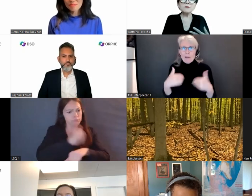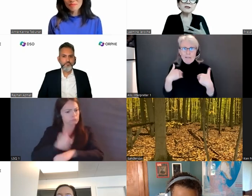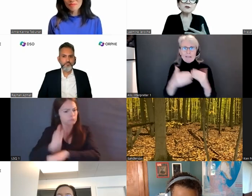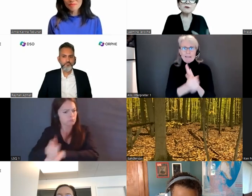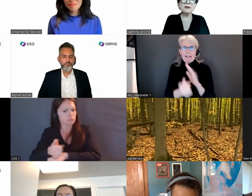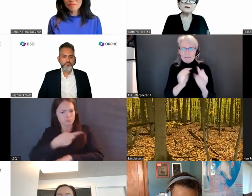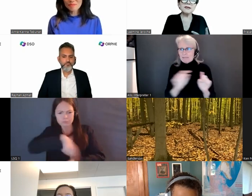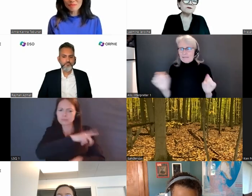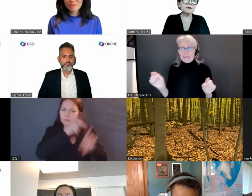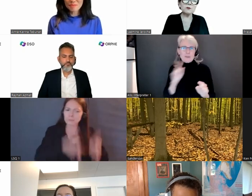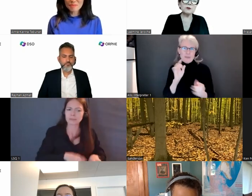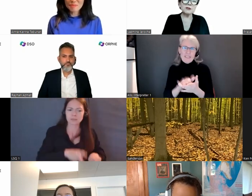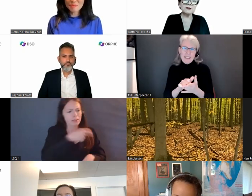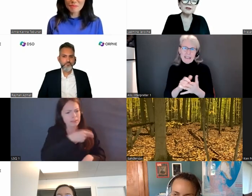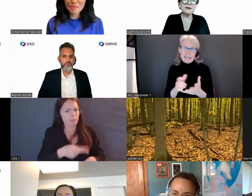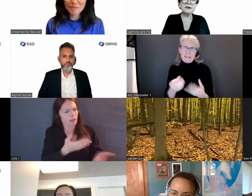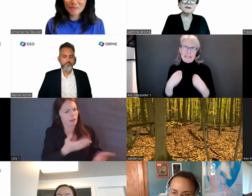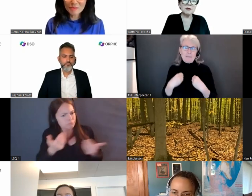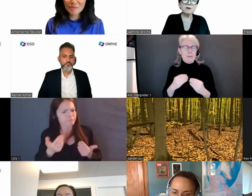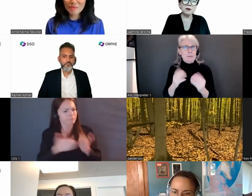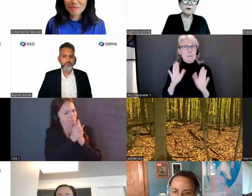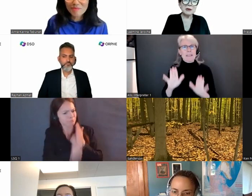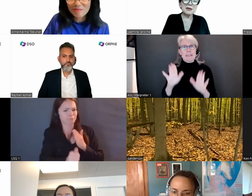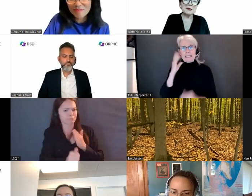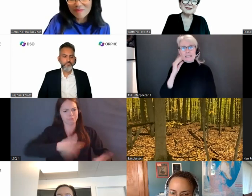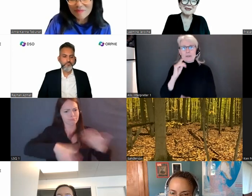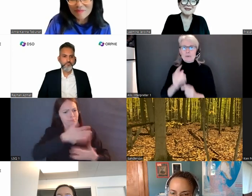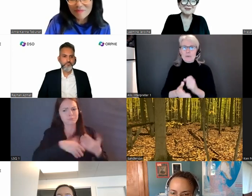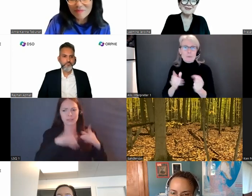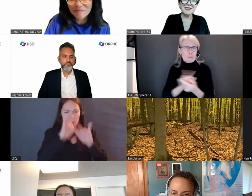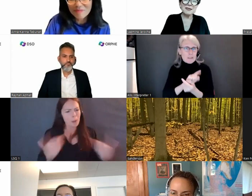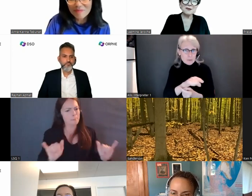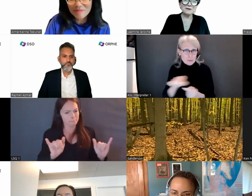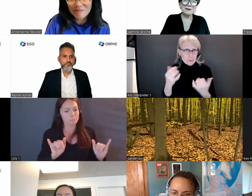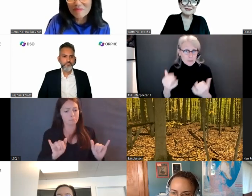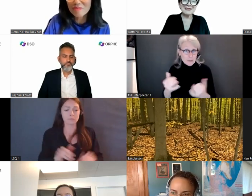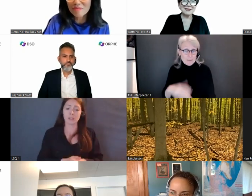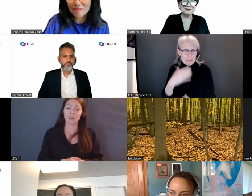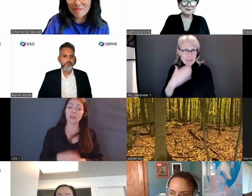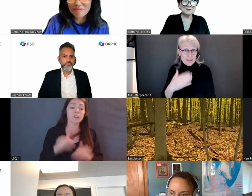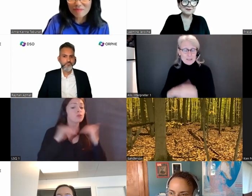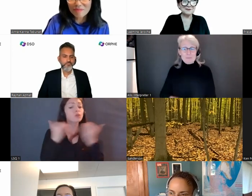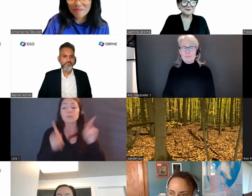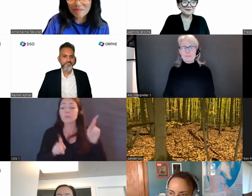And I'm just thrilled to have this opportunity to meet with everybody here today. Thank you. Thank